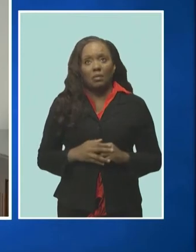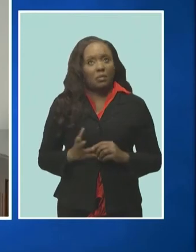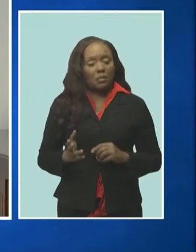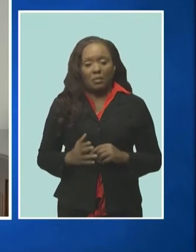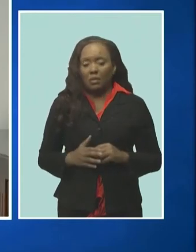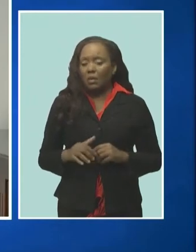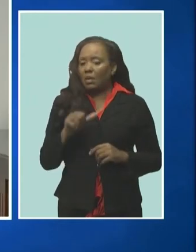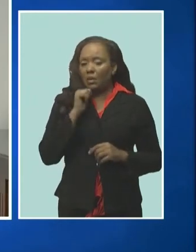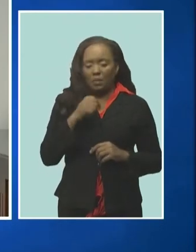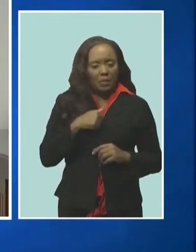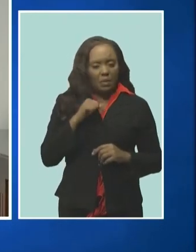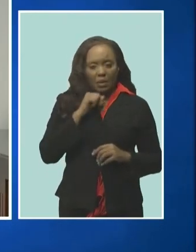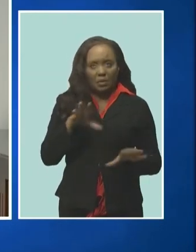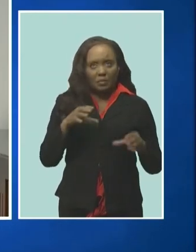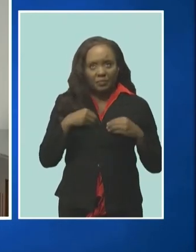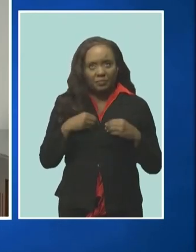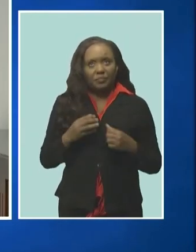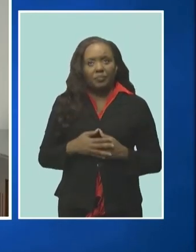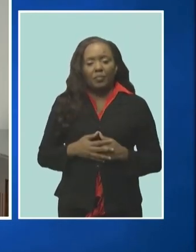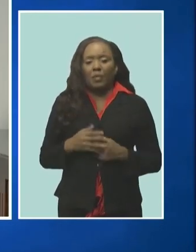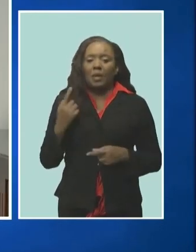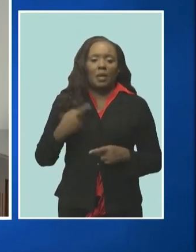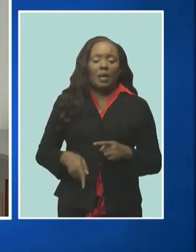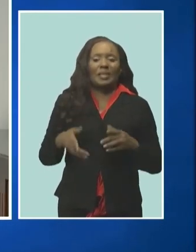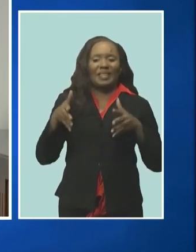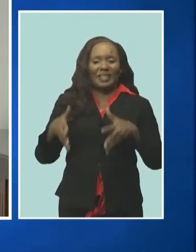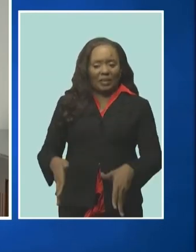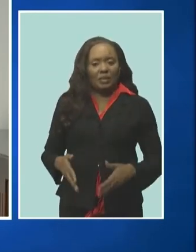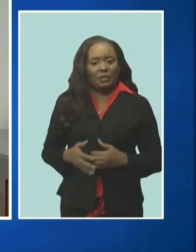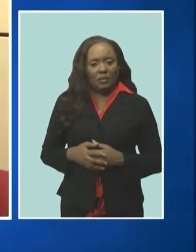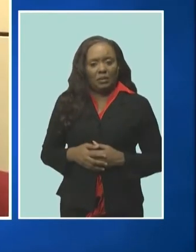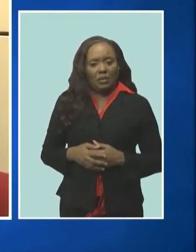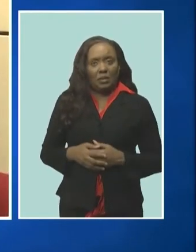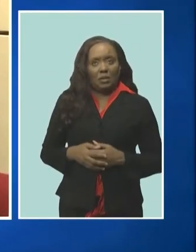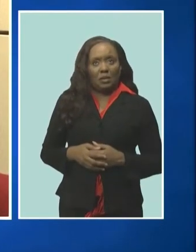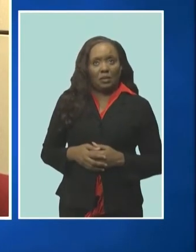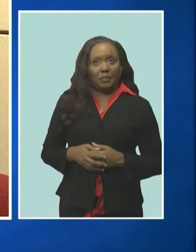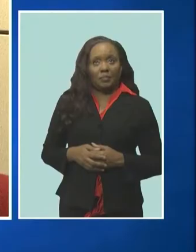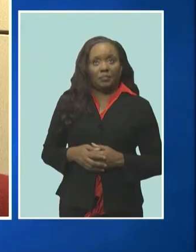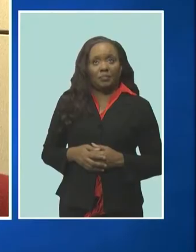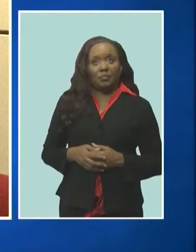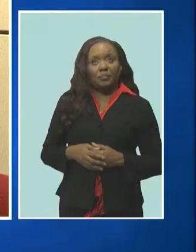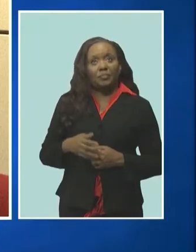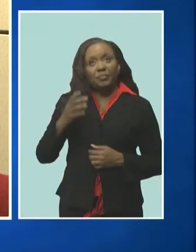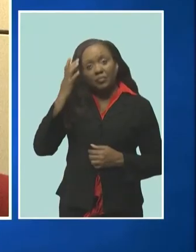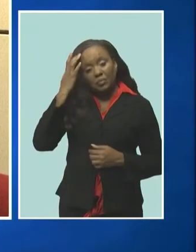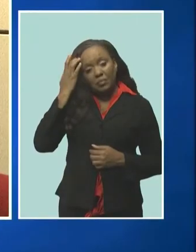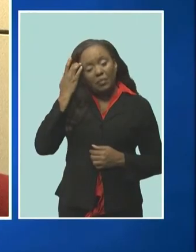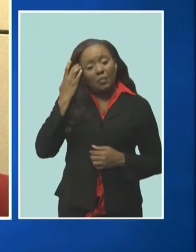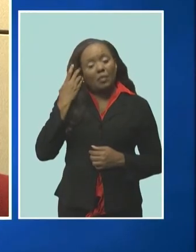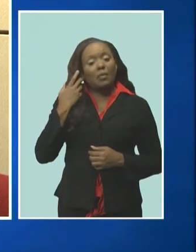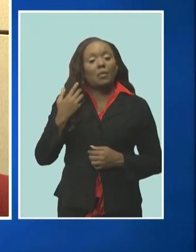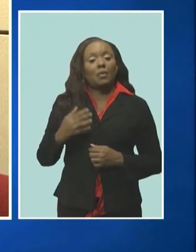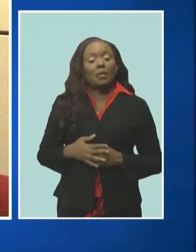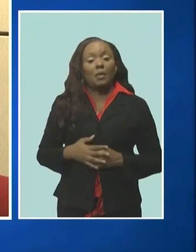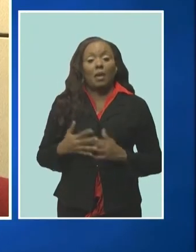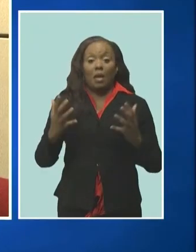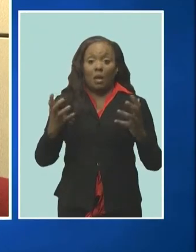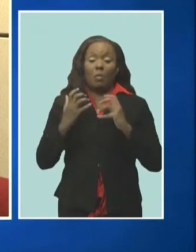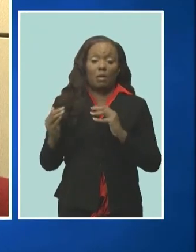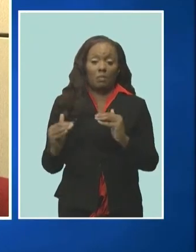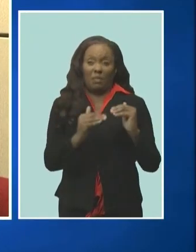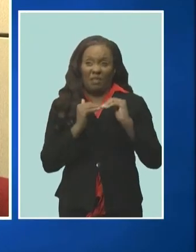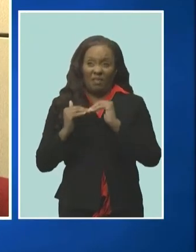because it's not going to happen under my watch and if i'm going to be fair to everybody